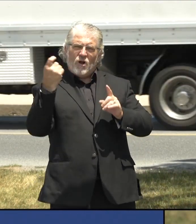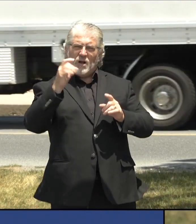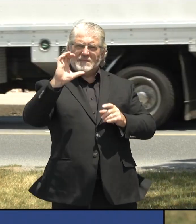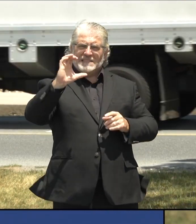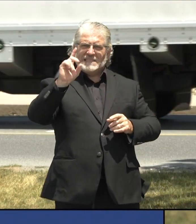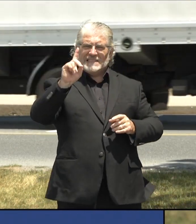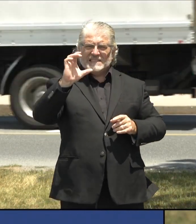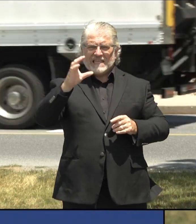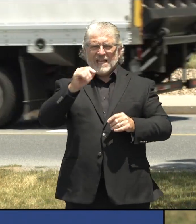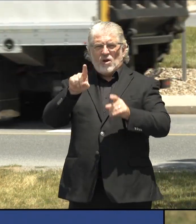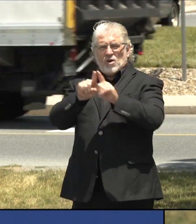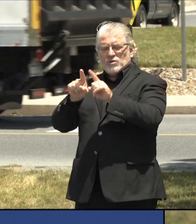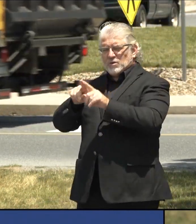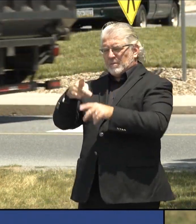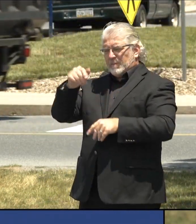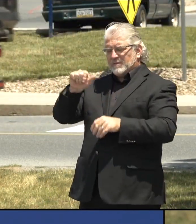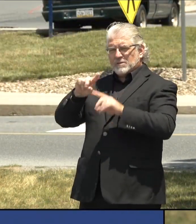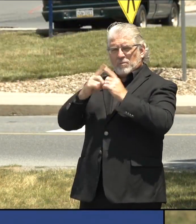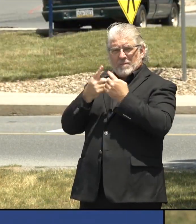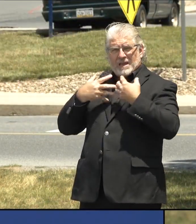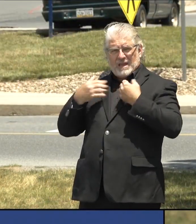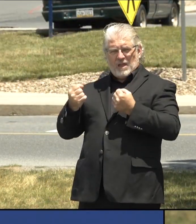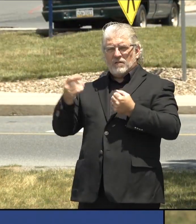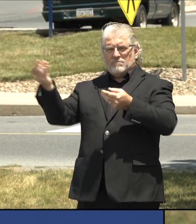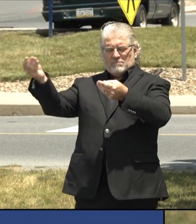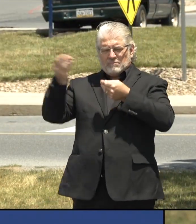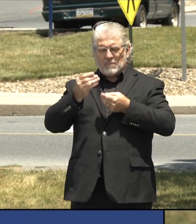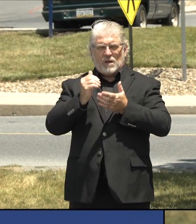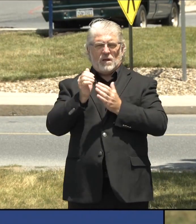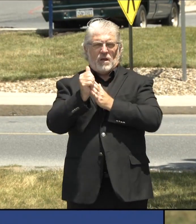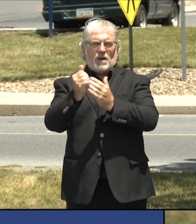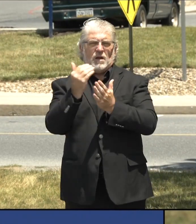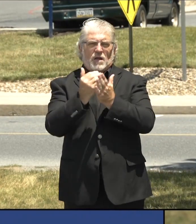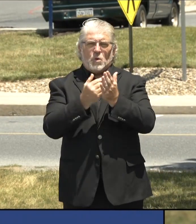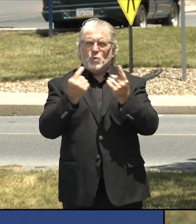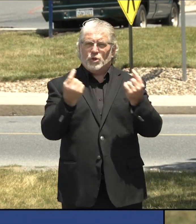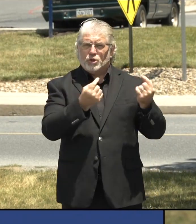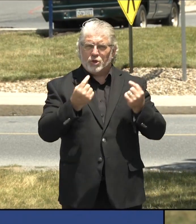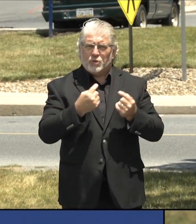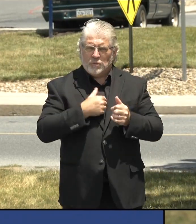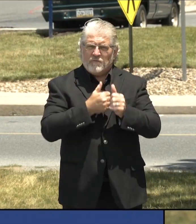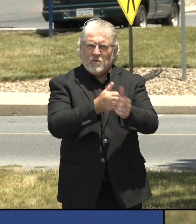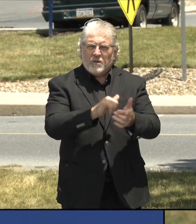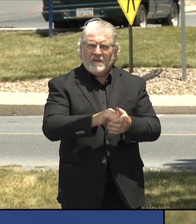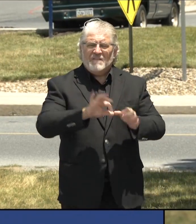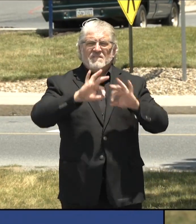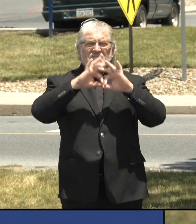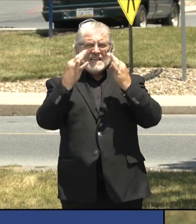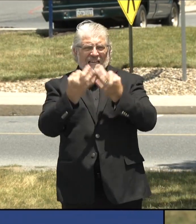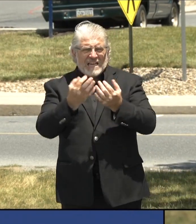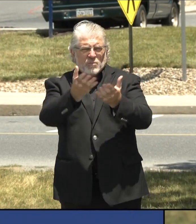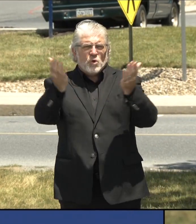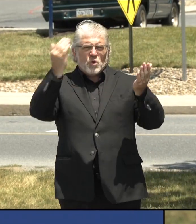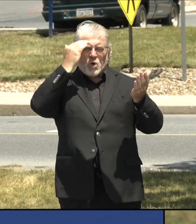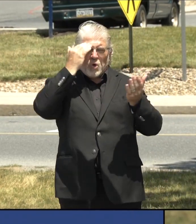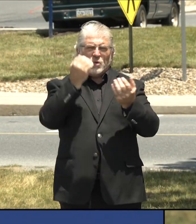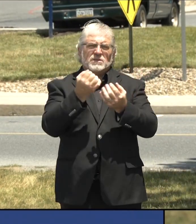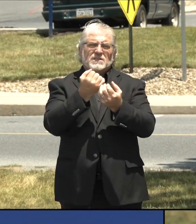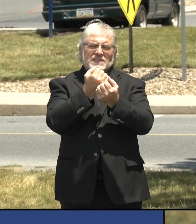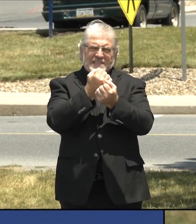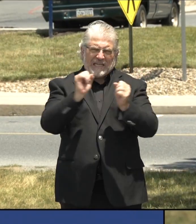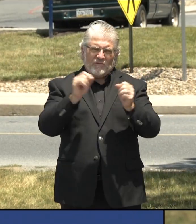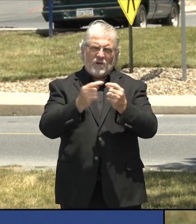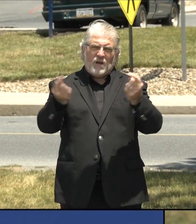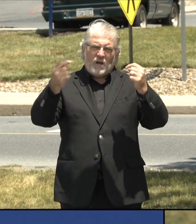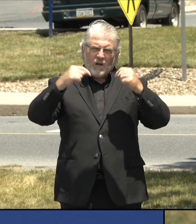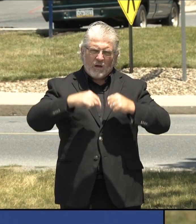Health. We want to make sure that your families know that it is safe to do so and that you need to ensure that you're getting